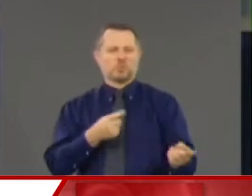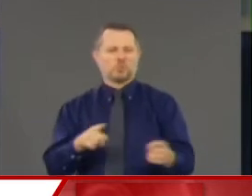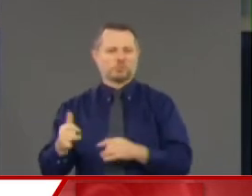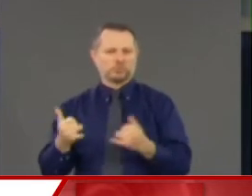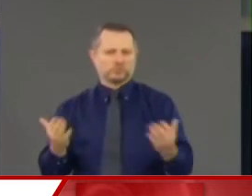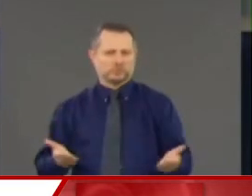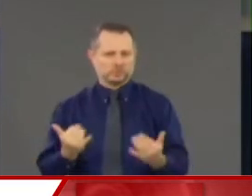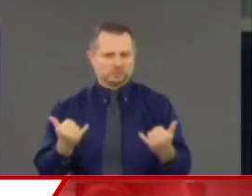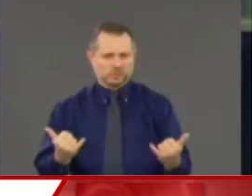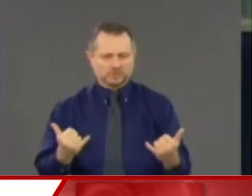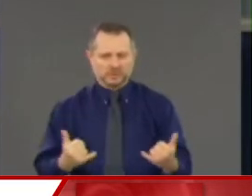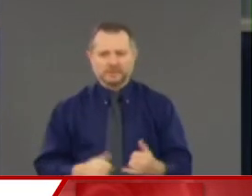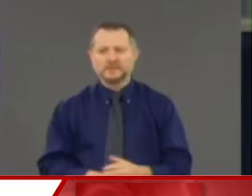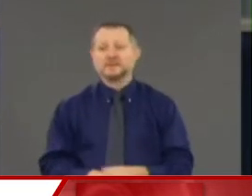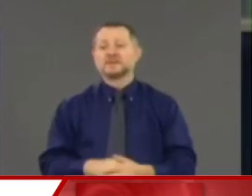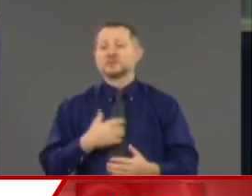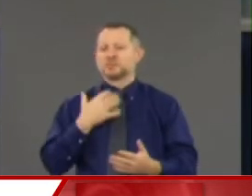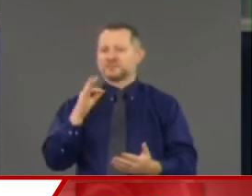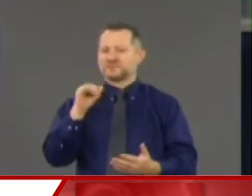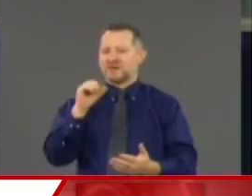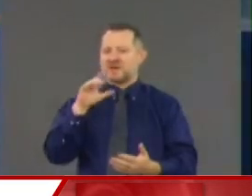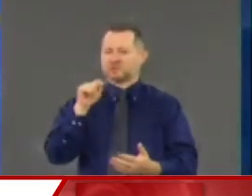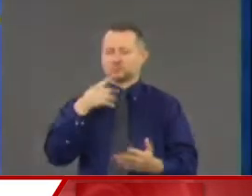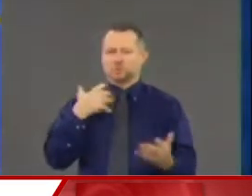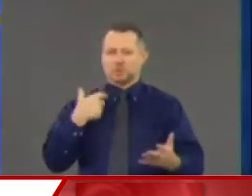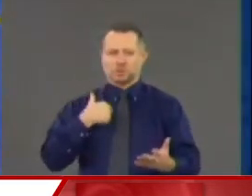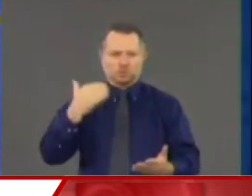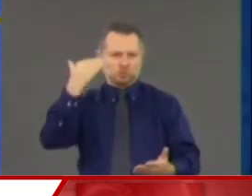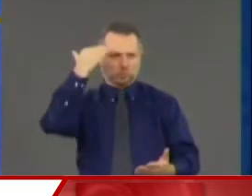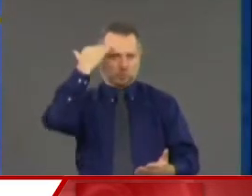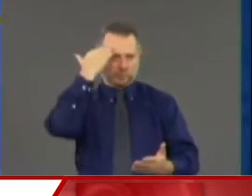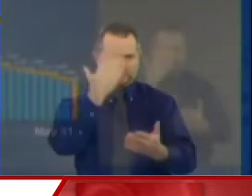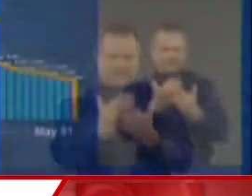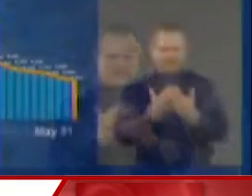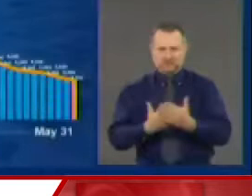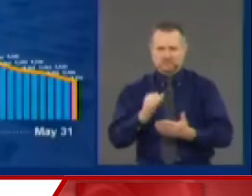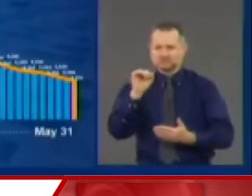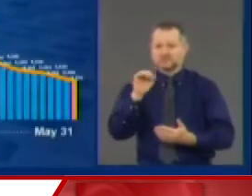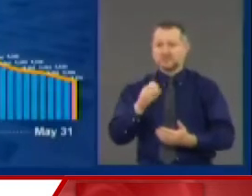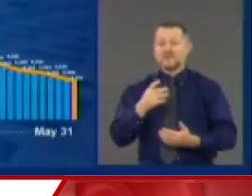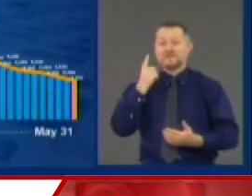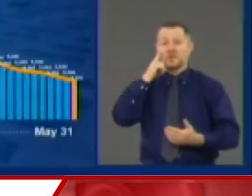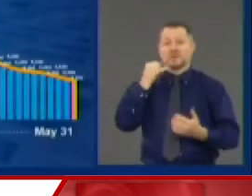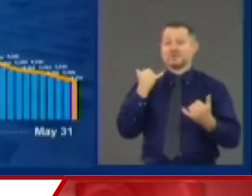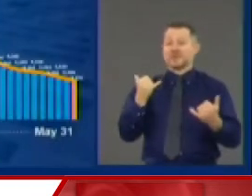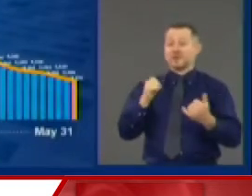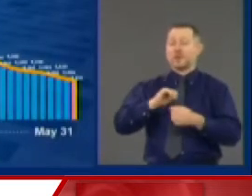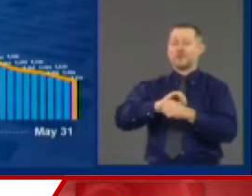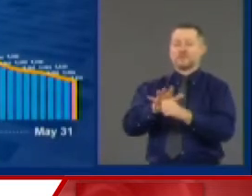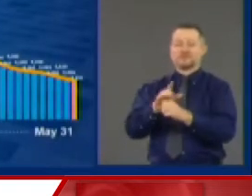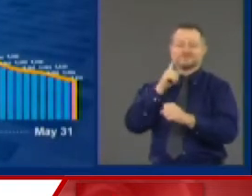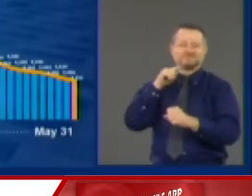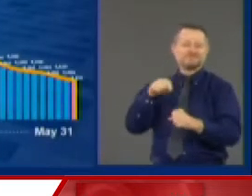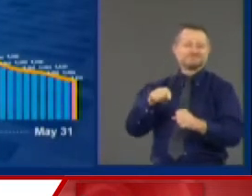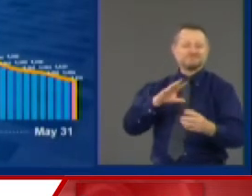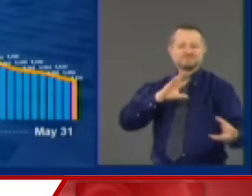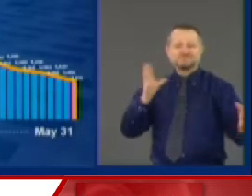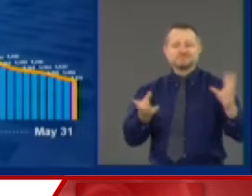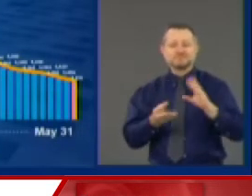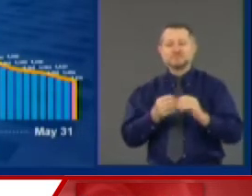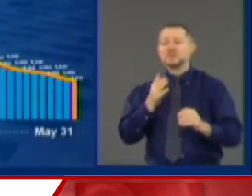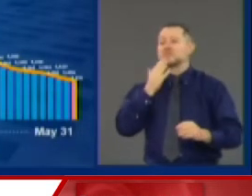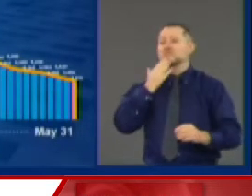Start with the facts that we know. In terms of handling the COVID virus, we're doing better than we've ever done